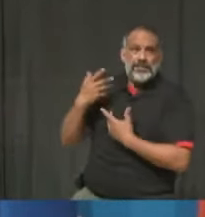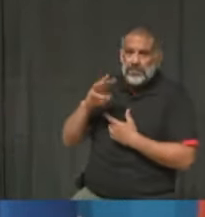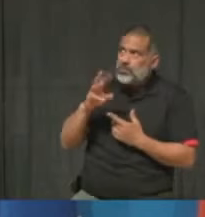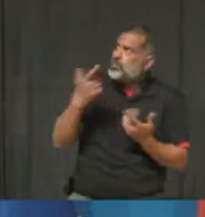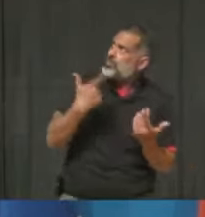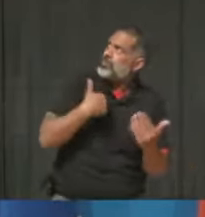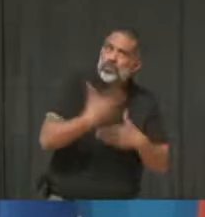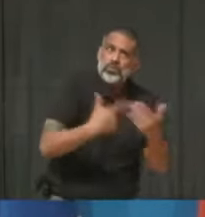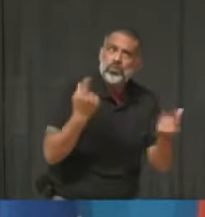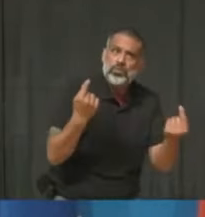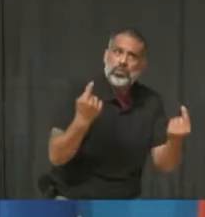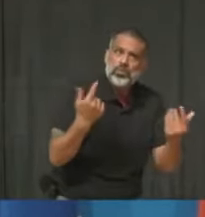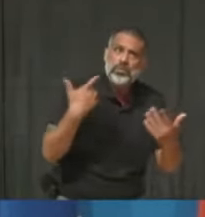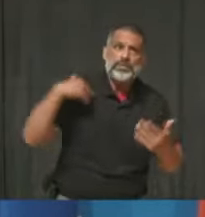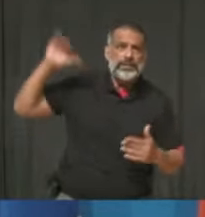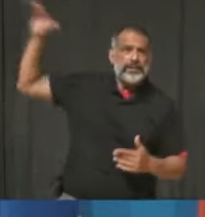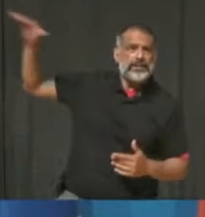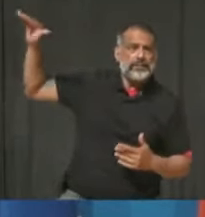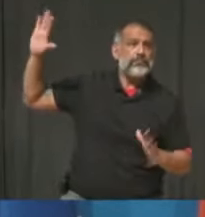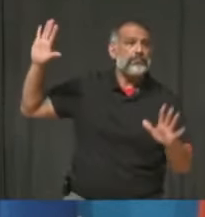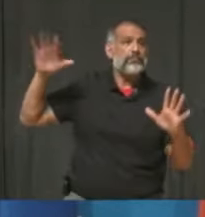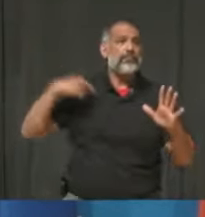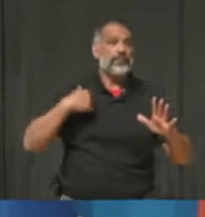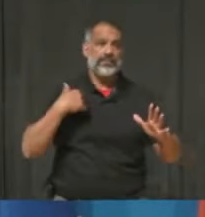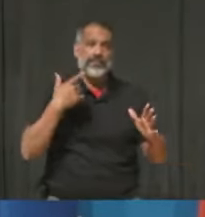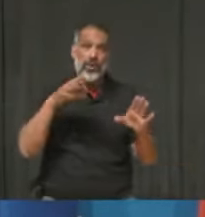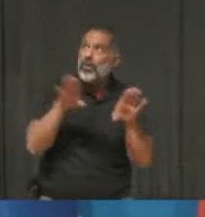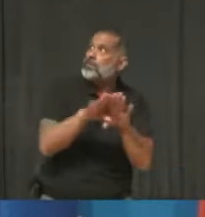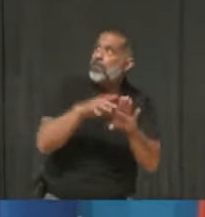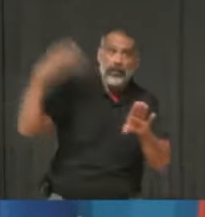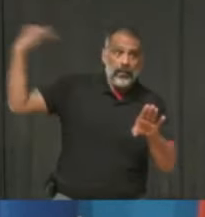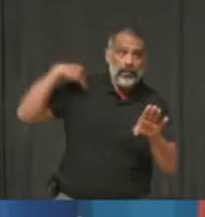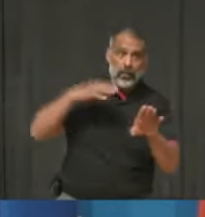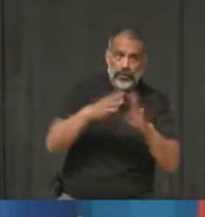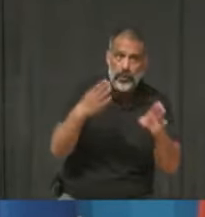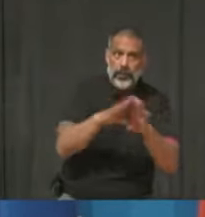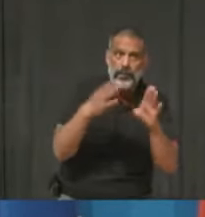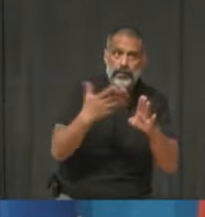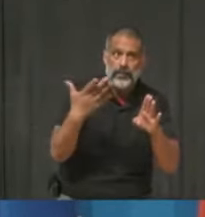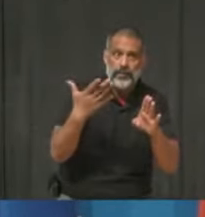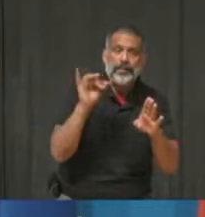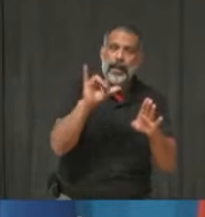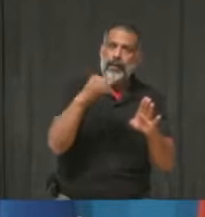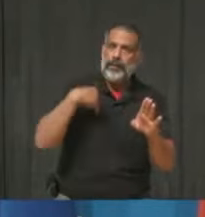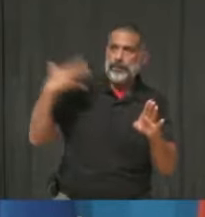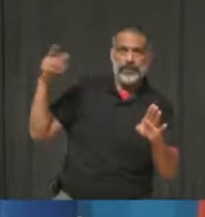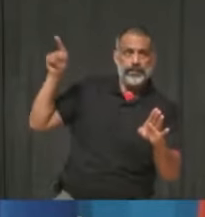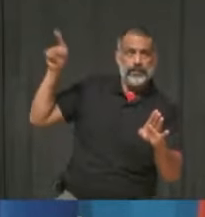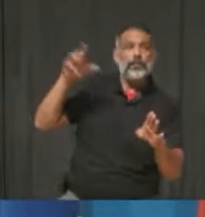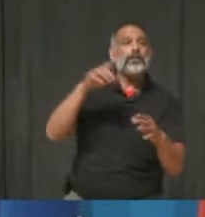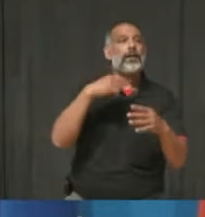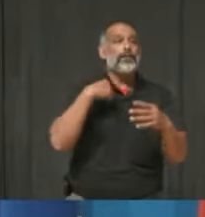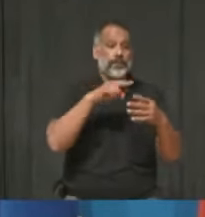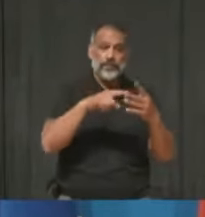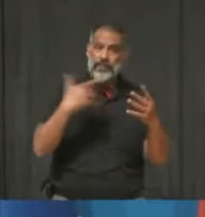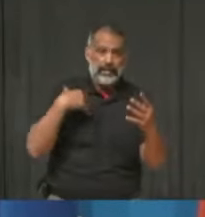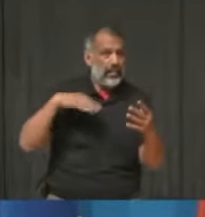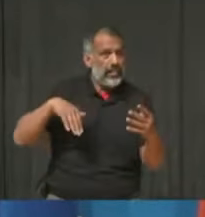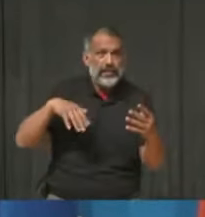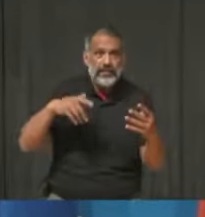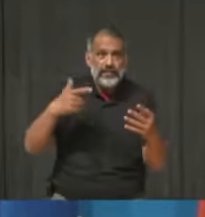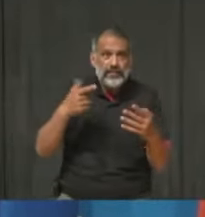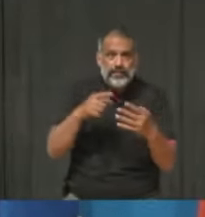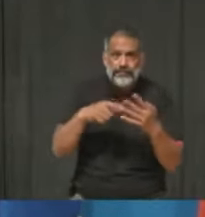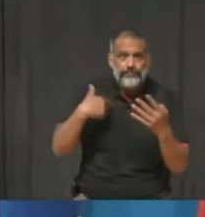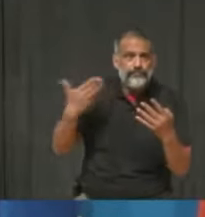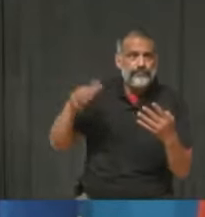we anticipate being out of lockdown, what does that look like? What is the criteria that will get us there, will get us out of there? Will we go back